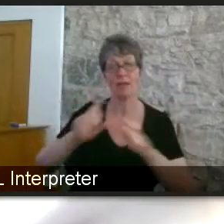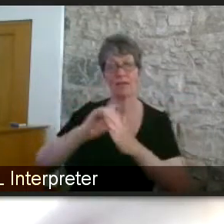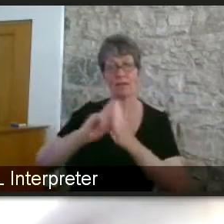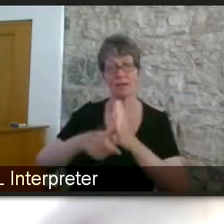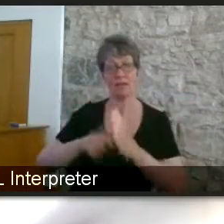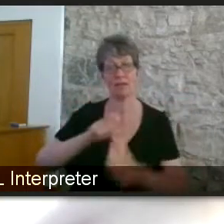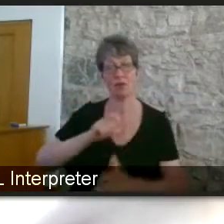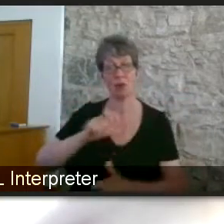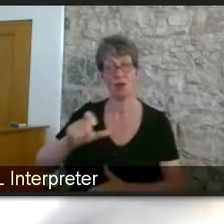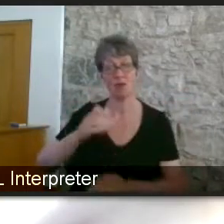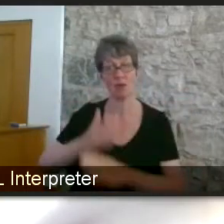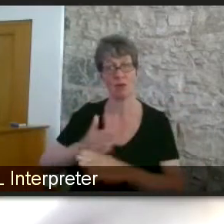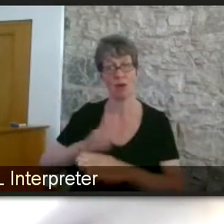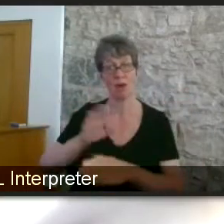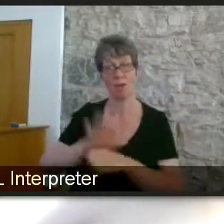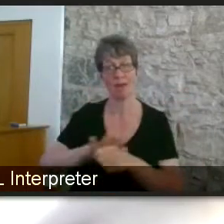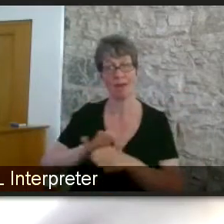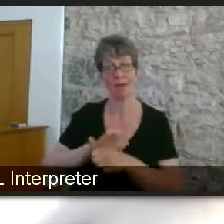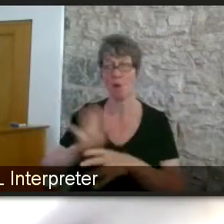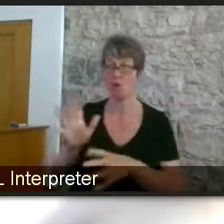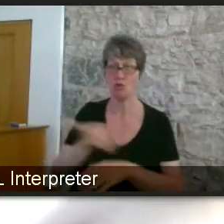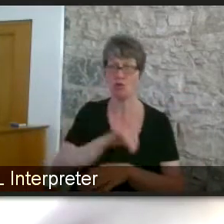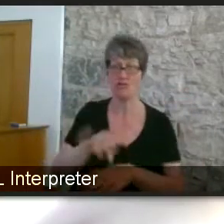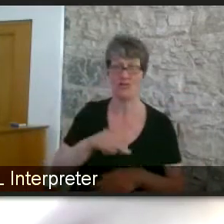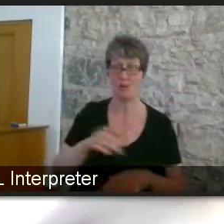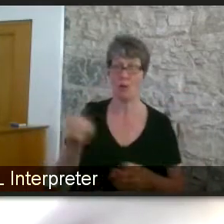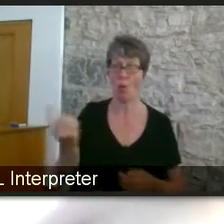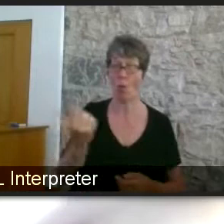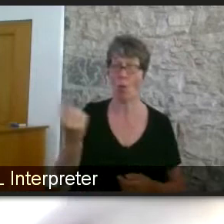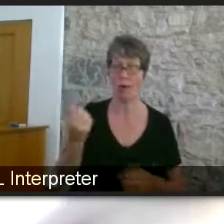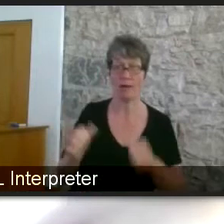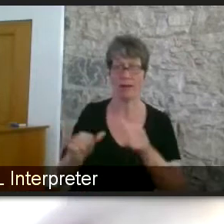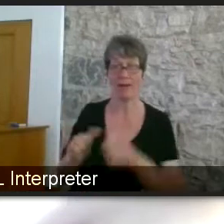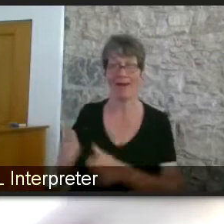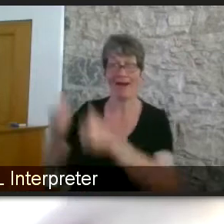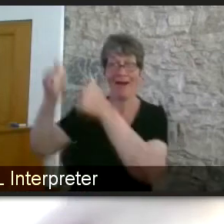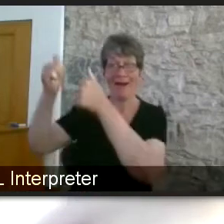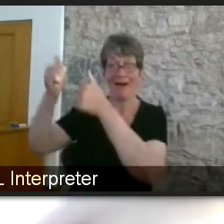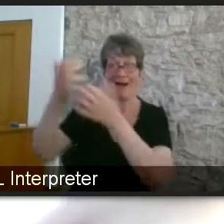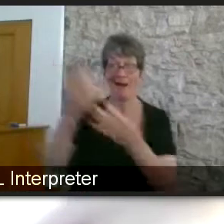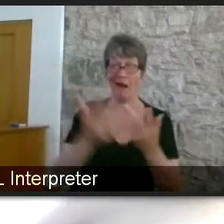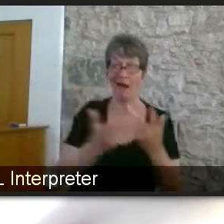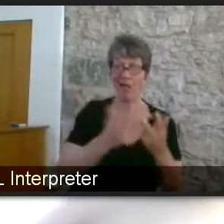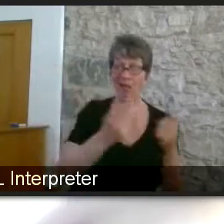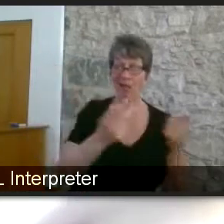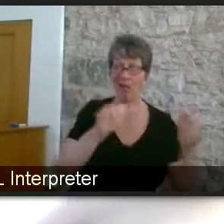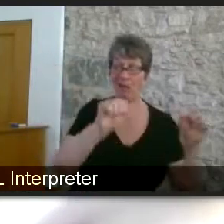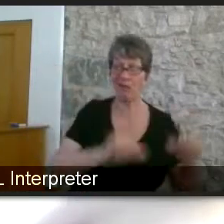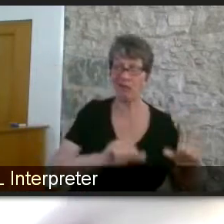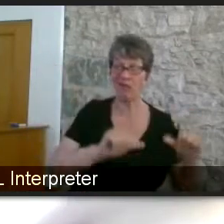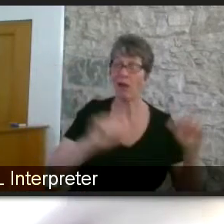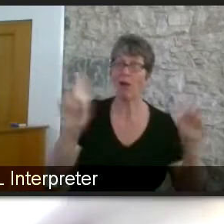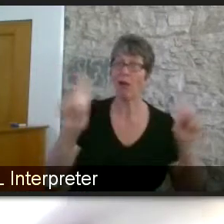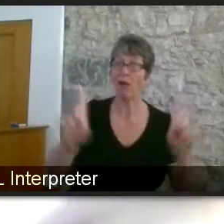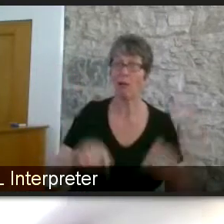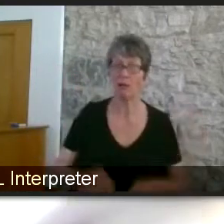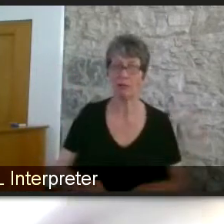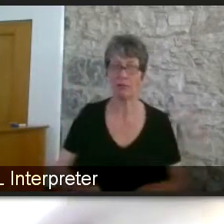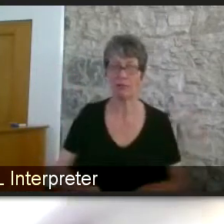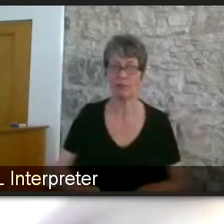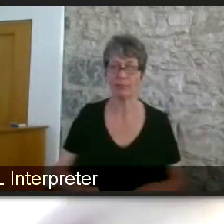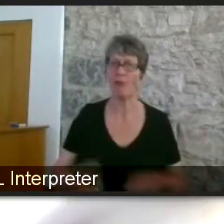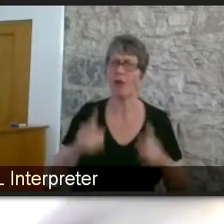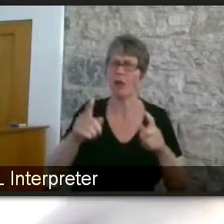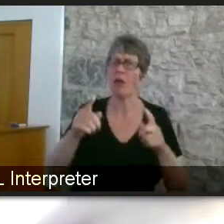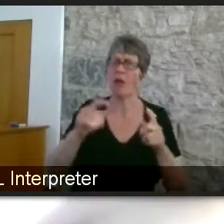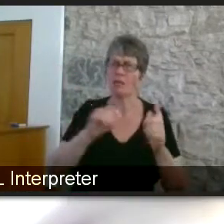a difference in that that way is there one sector better than another is there lessons to be learned from one area from another yeah um i'd say they were they're quite different